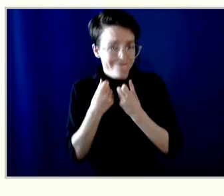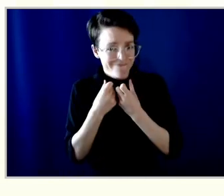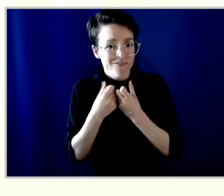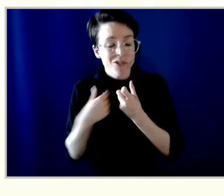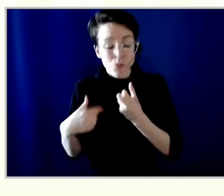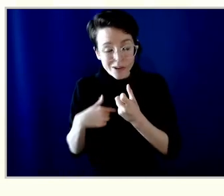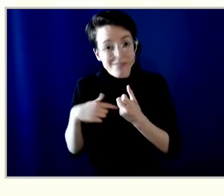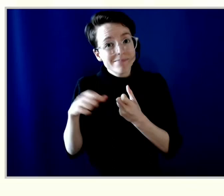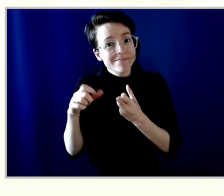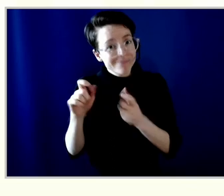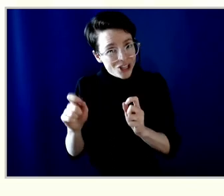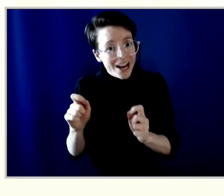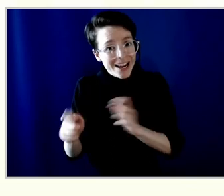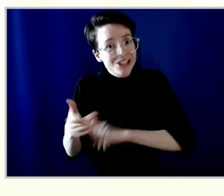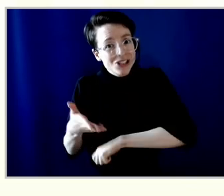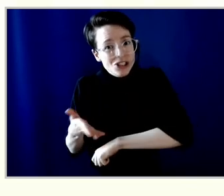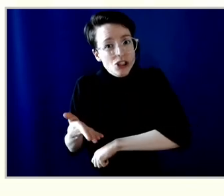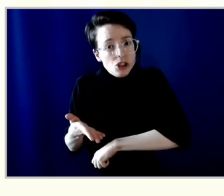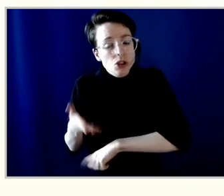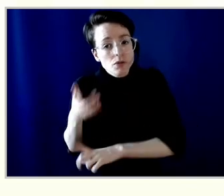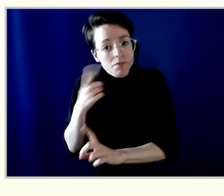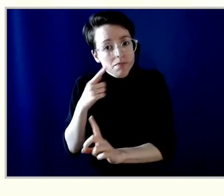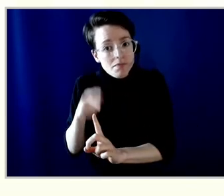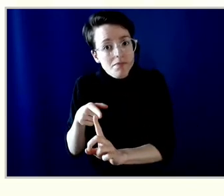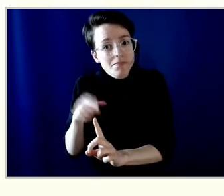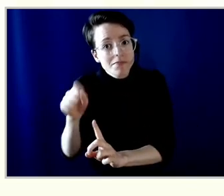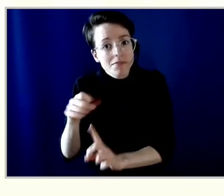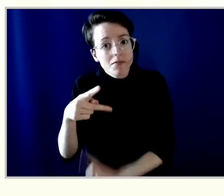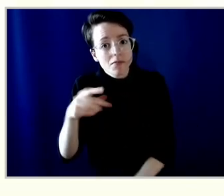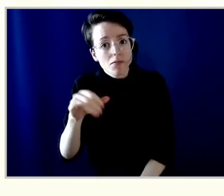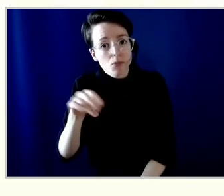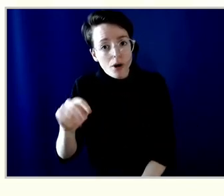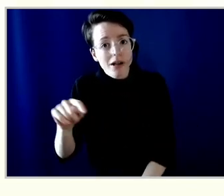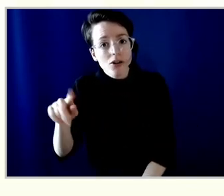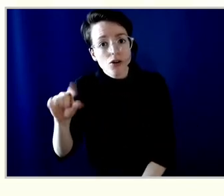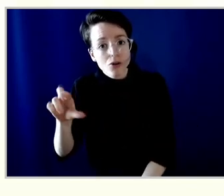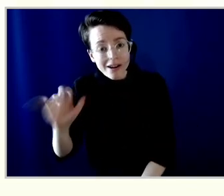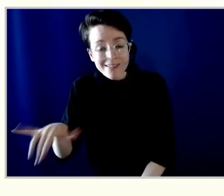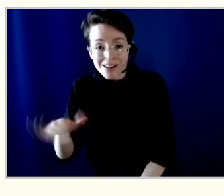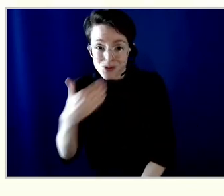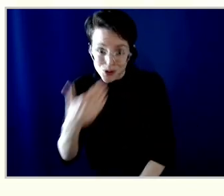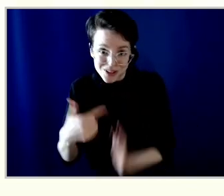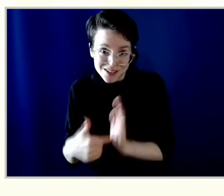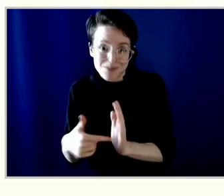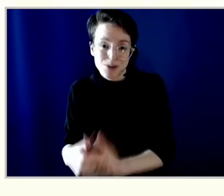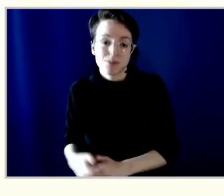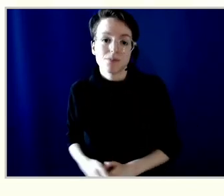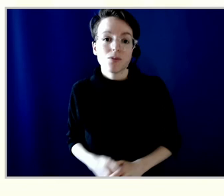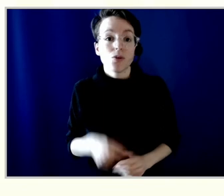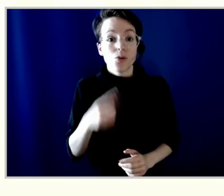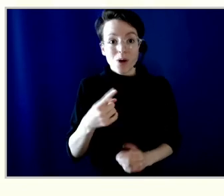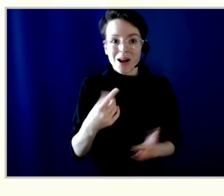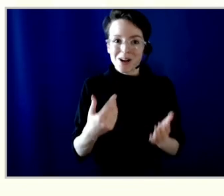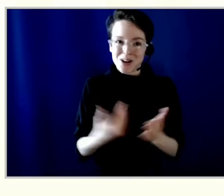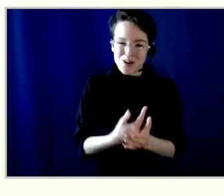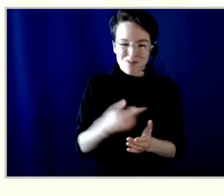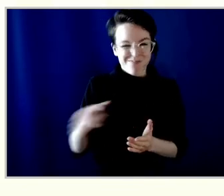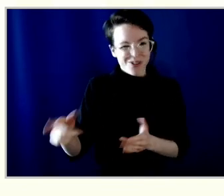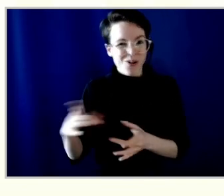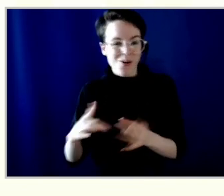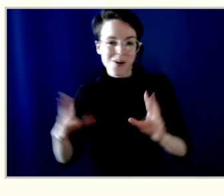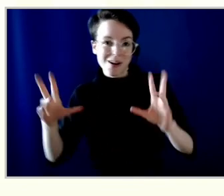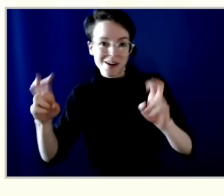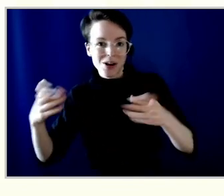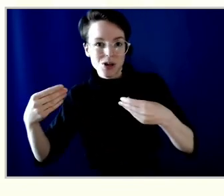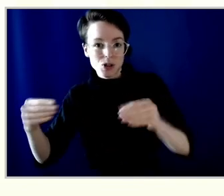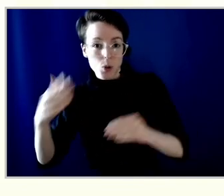The point gray one as an example, but we're also opening new ones. So we did open a new storefront to use your language up